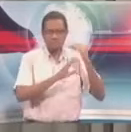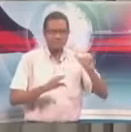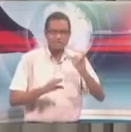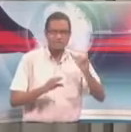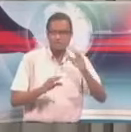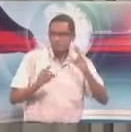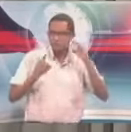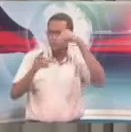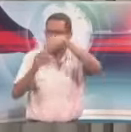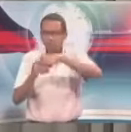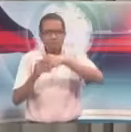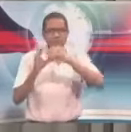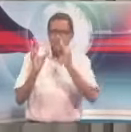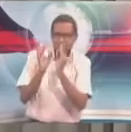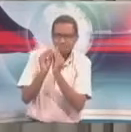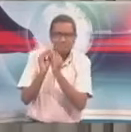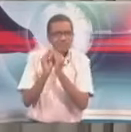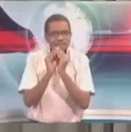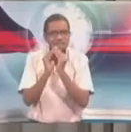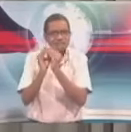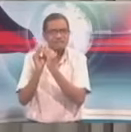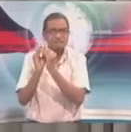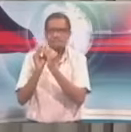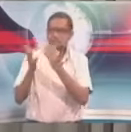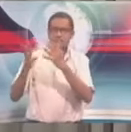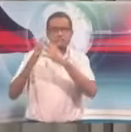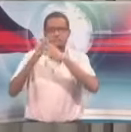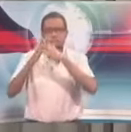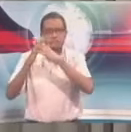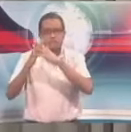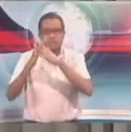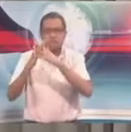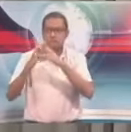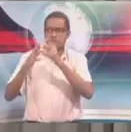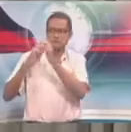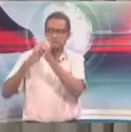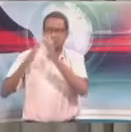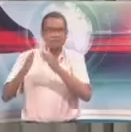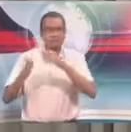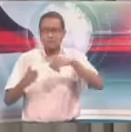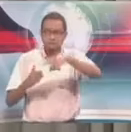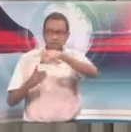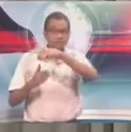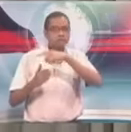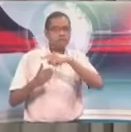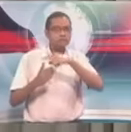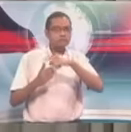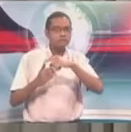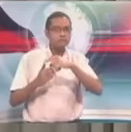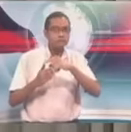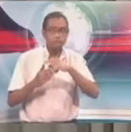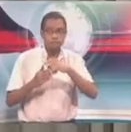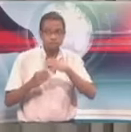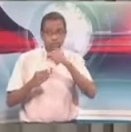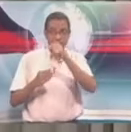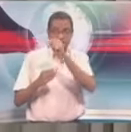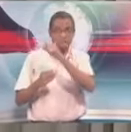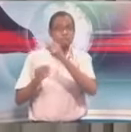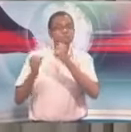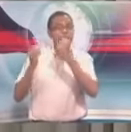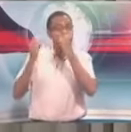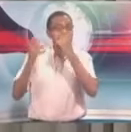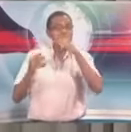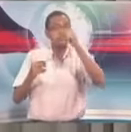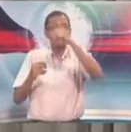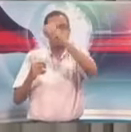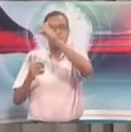leaders at the highest level, and you see sitting behind them a number of support staff. At